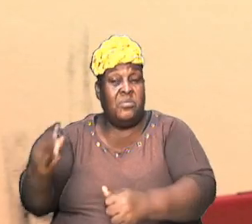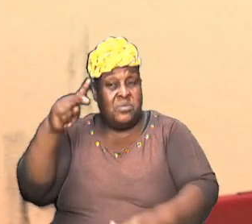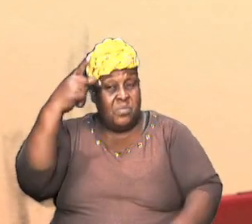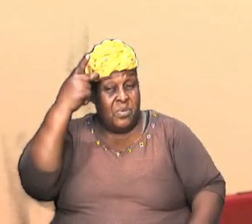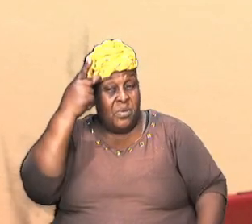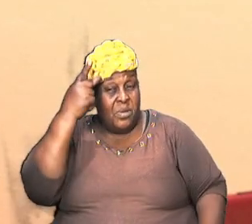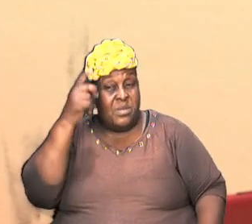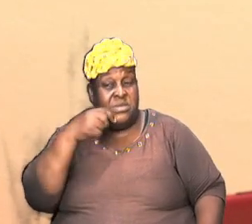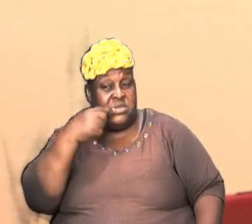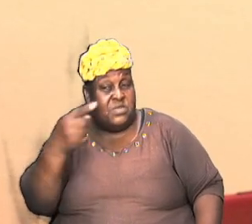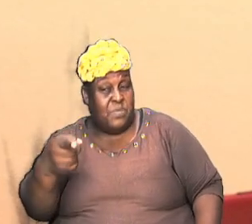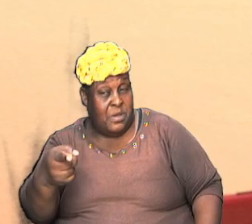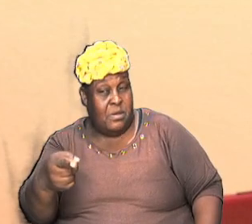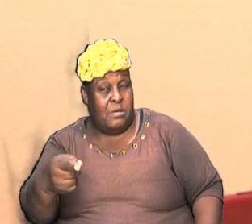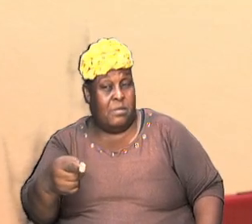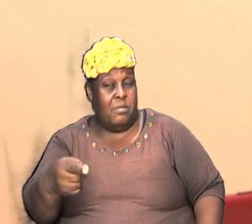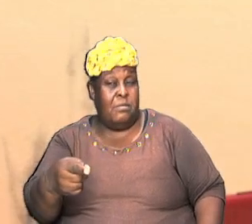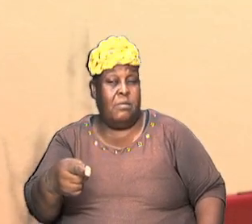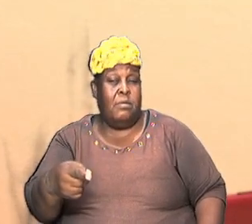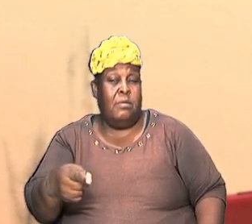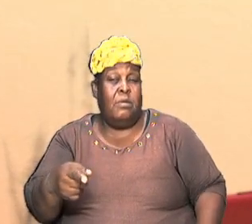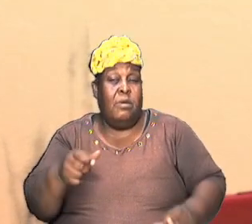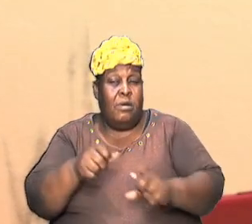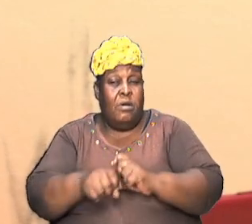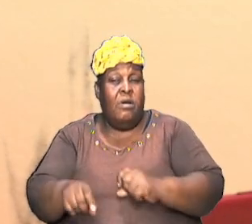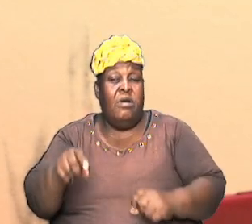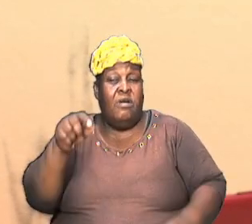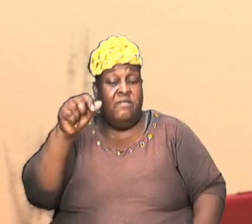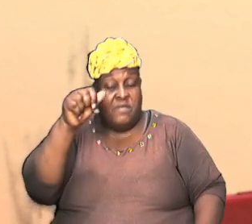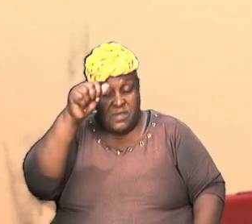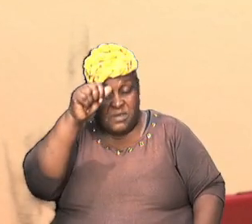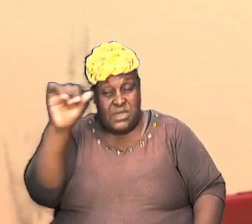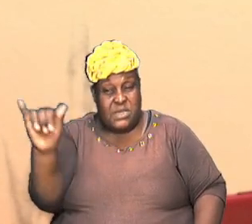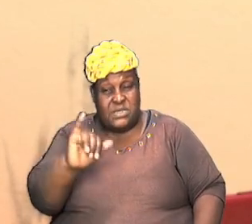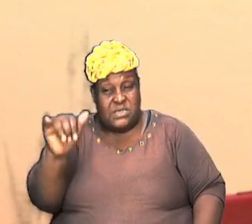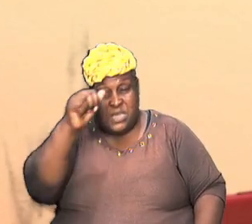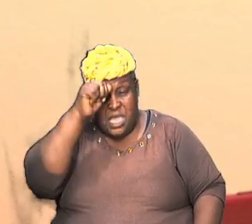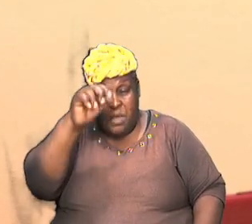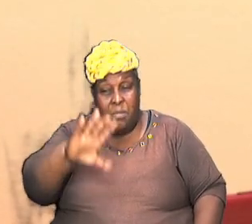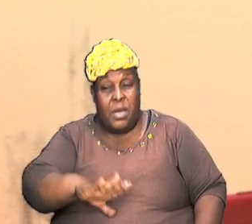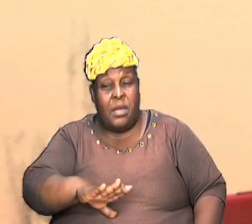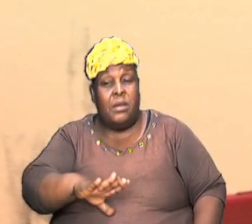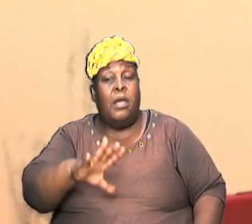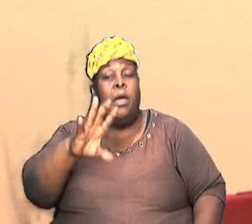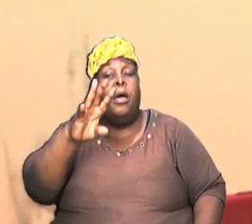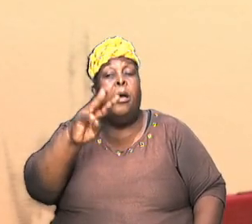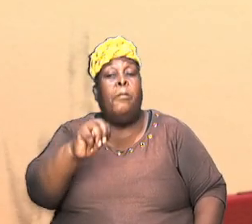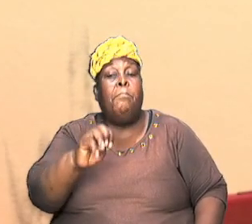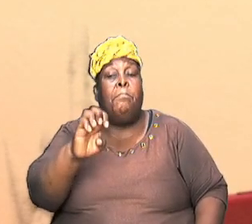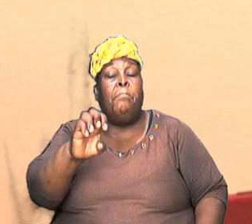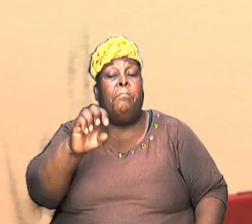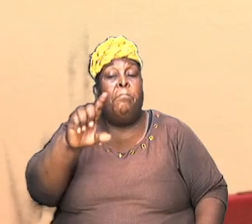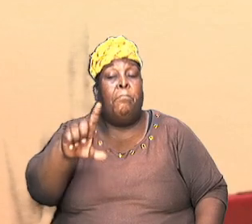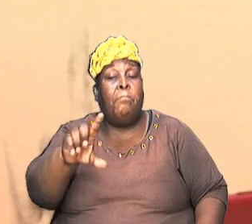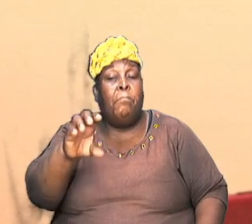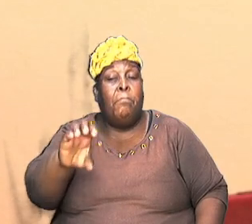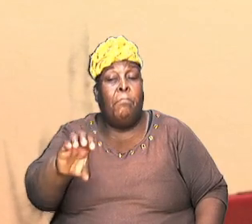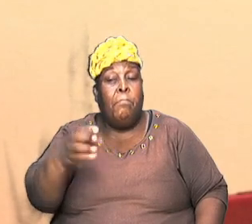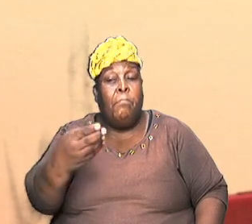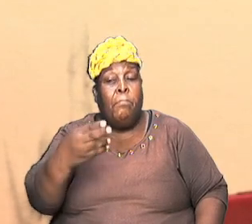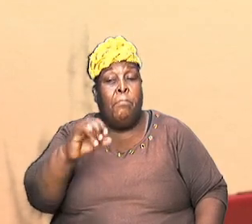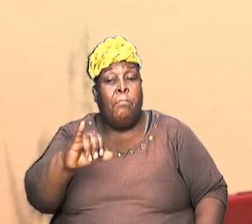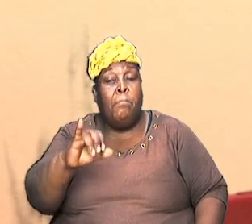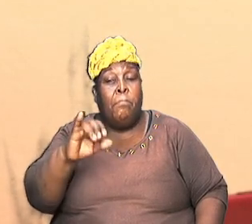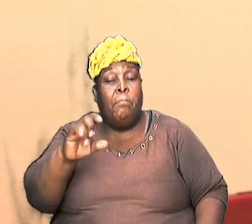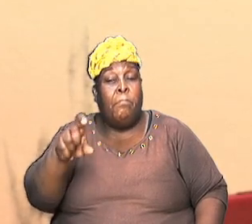about this man that was figuring